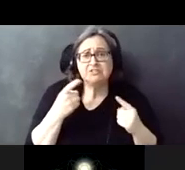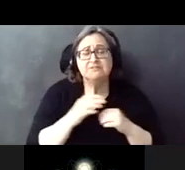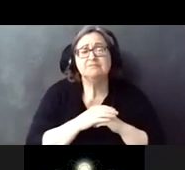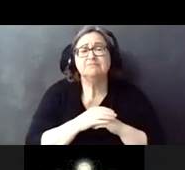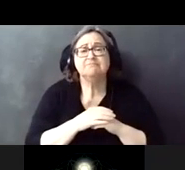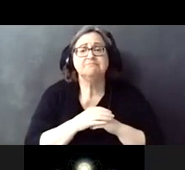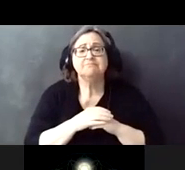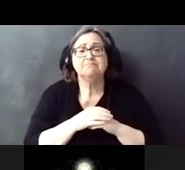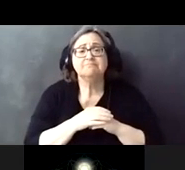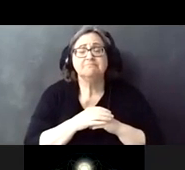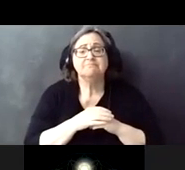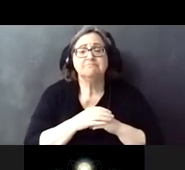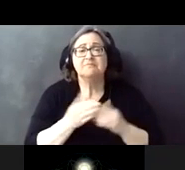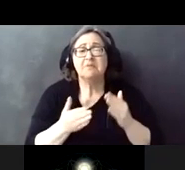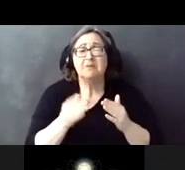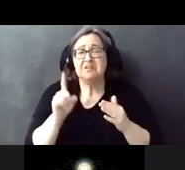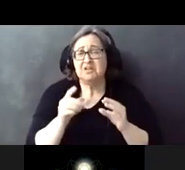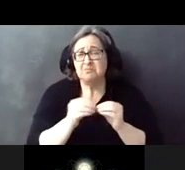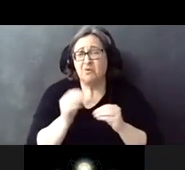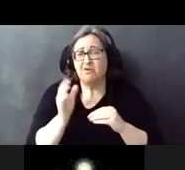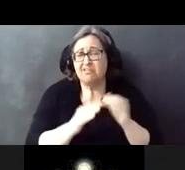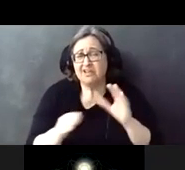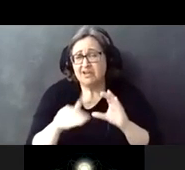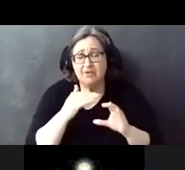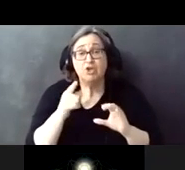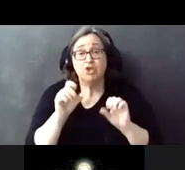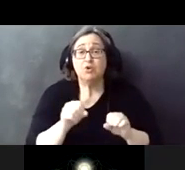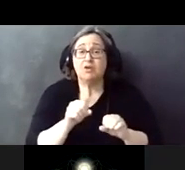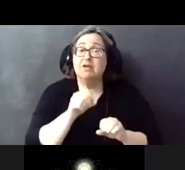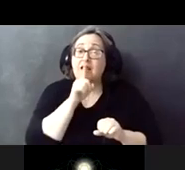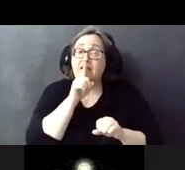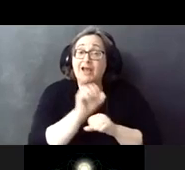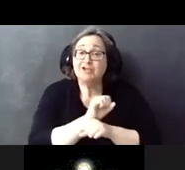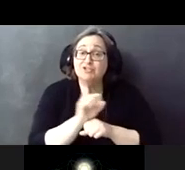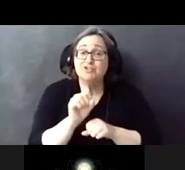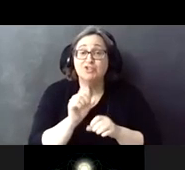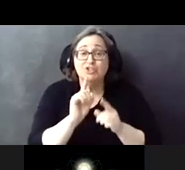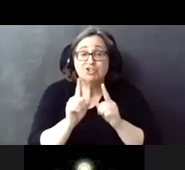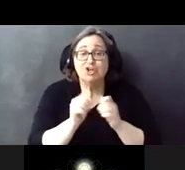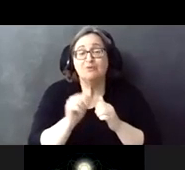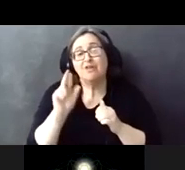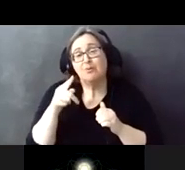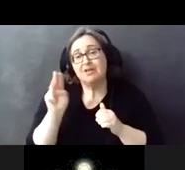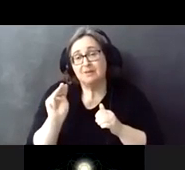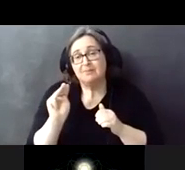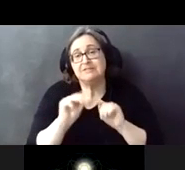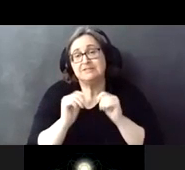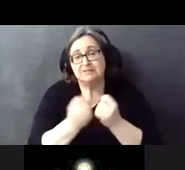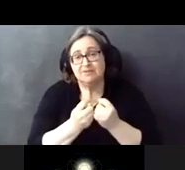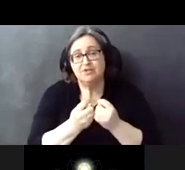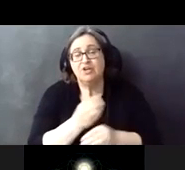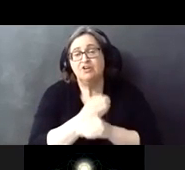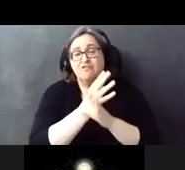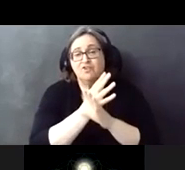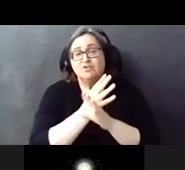may need more than just an email response um where you can actually talk to uh the rpm team um in a